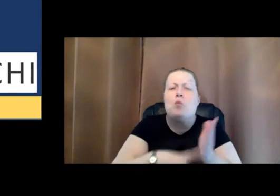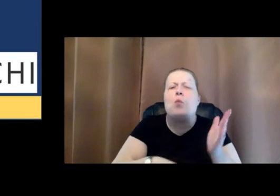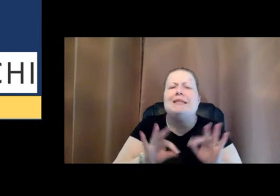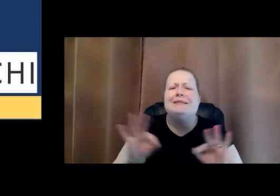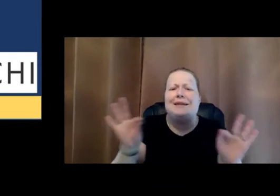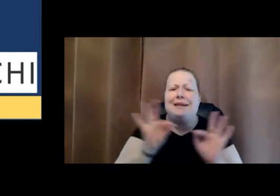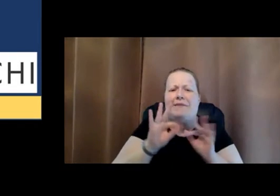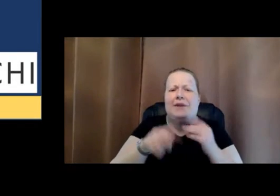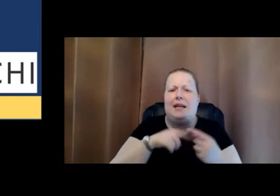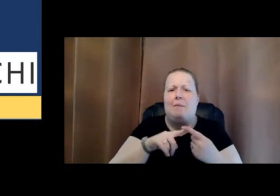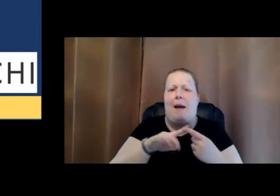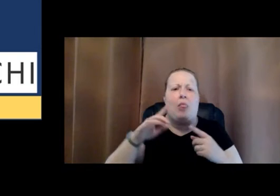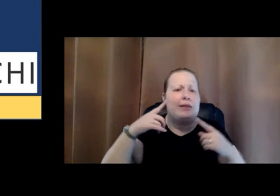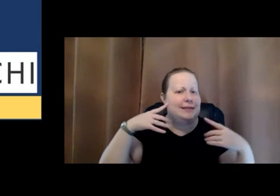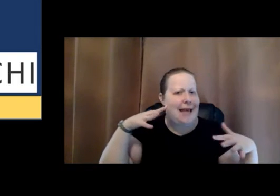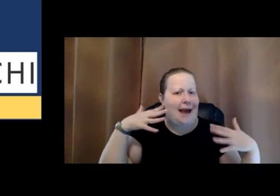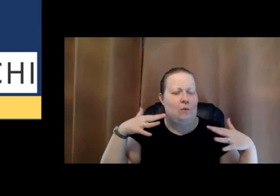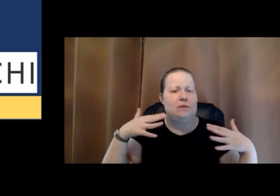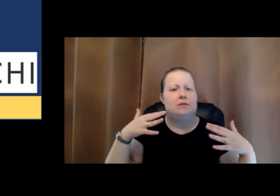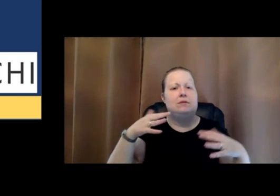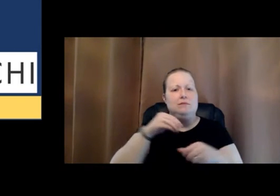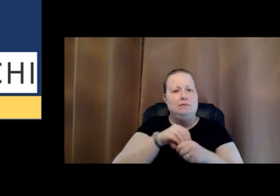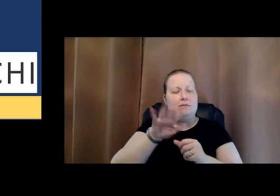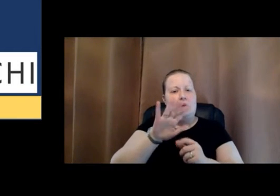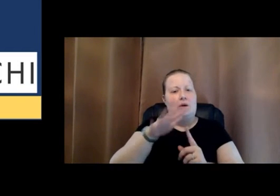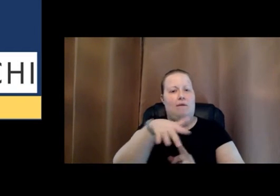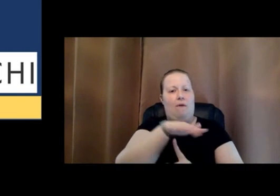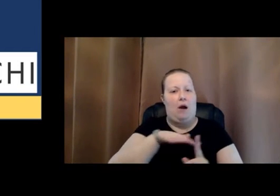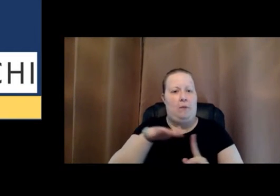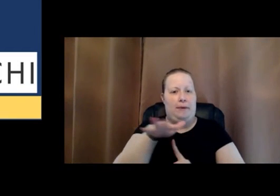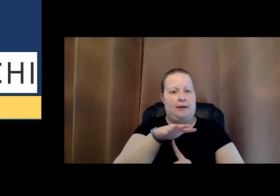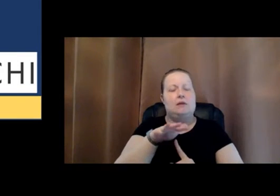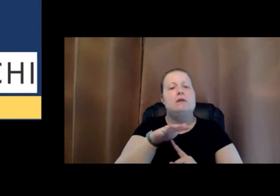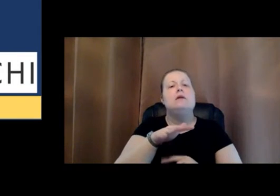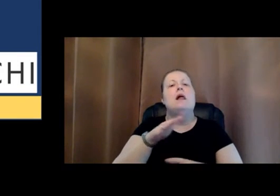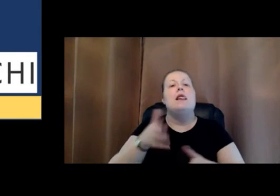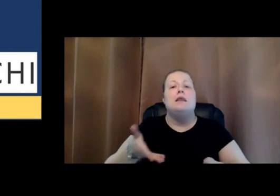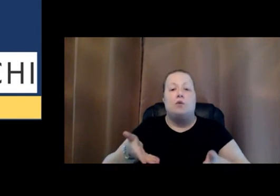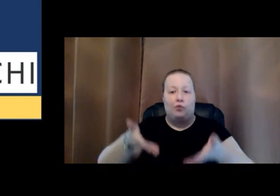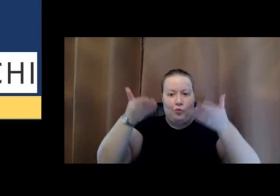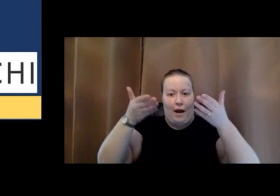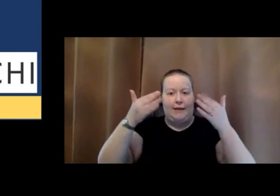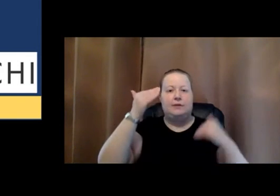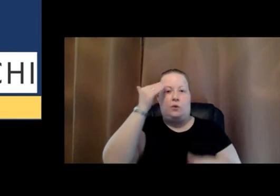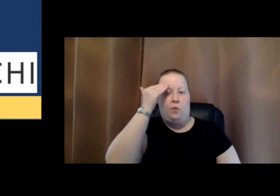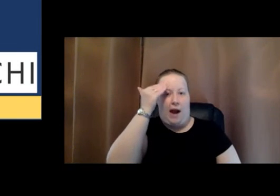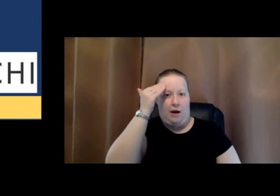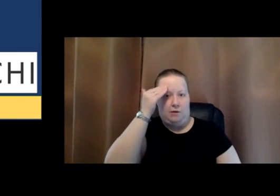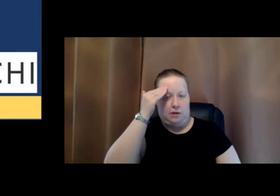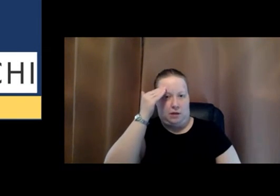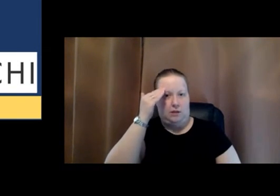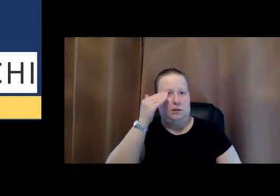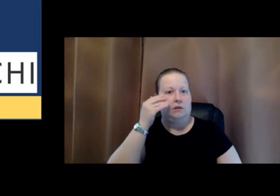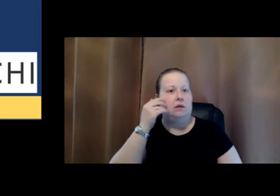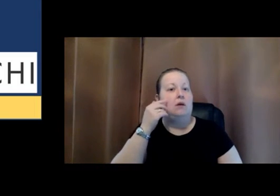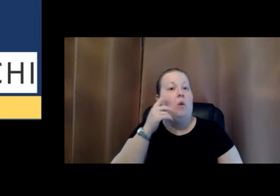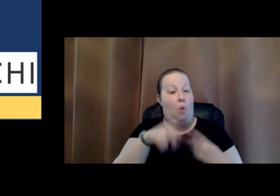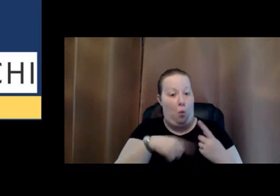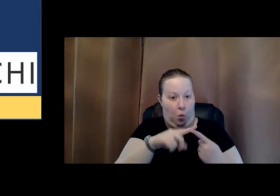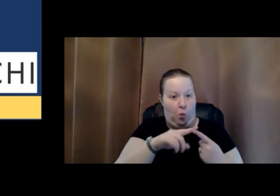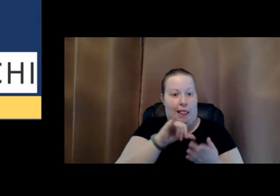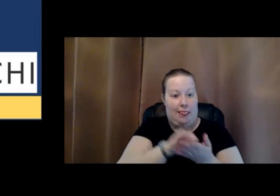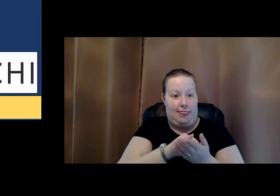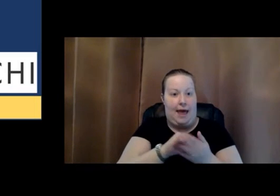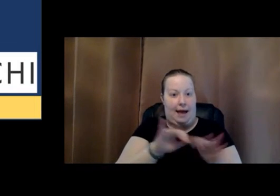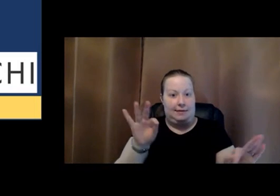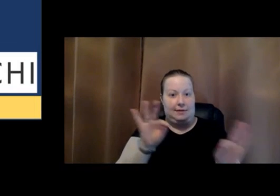about the sounds that are happening in the environment around them and raise awareness to that individual when those significant sounds